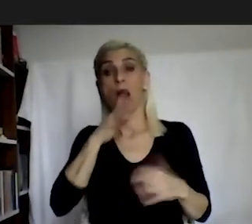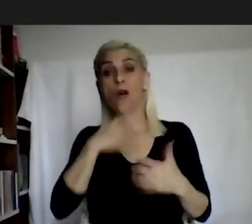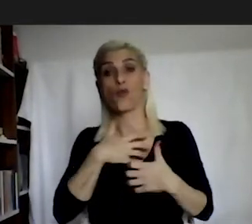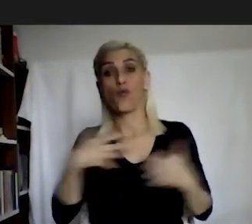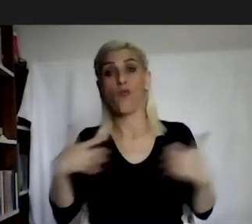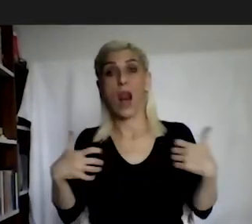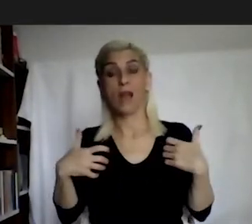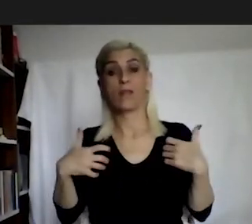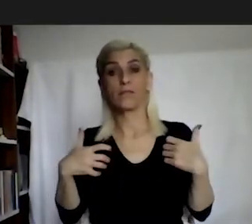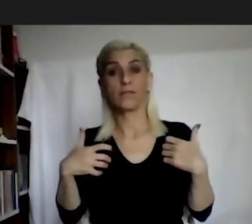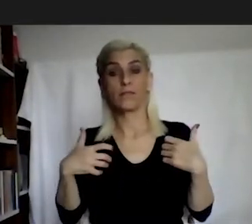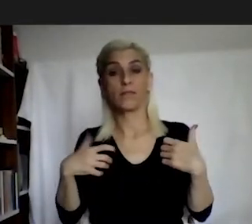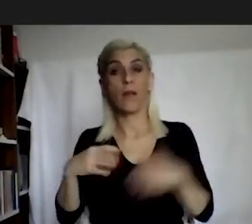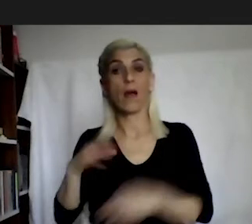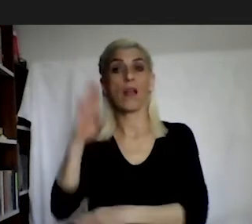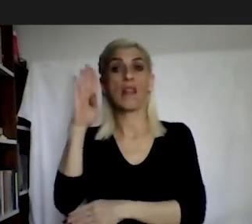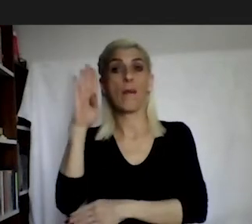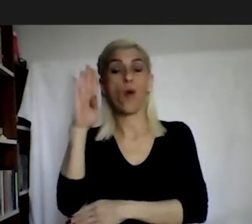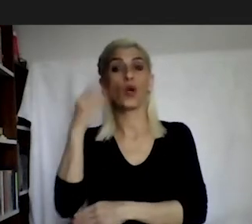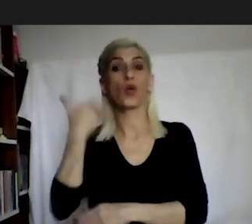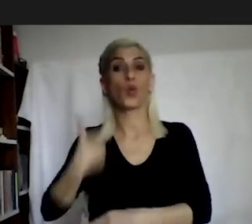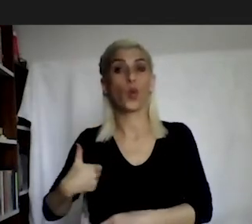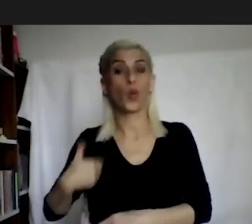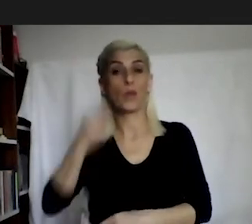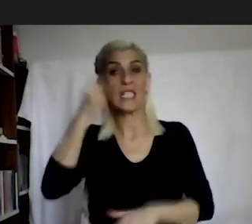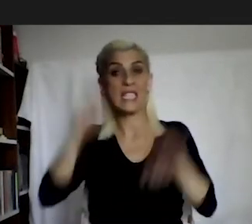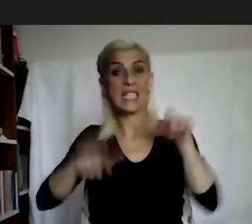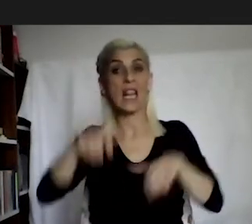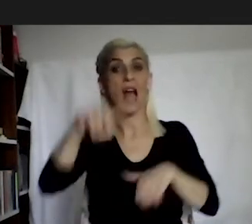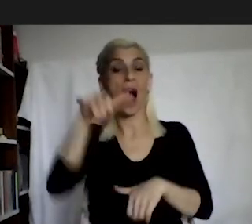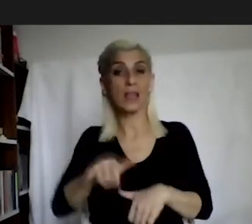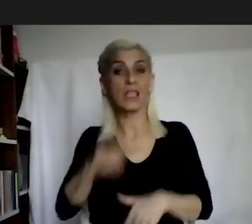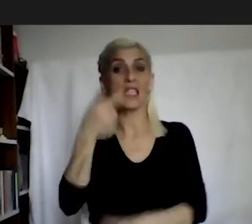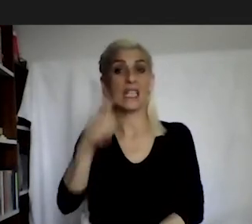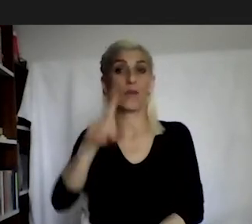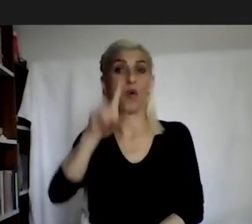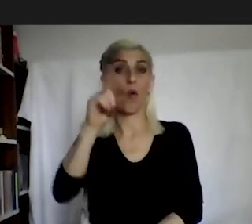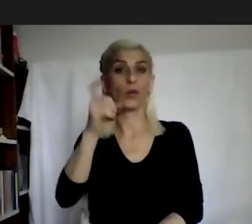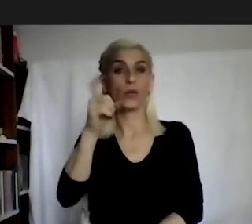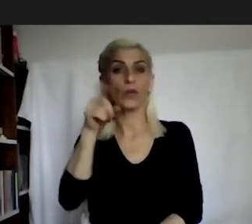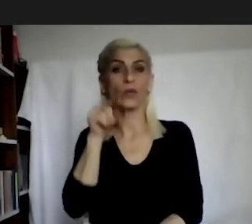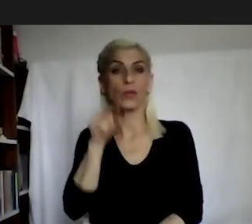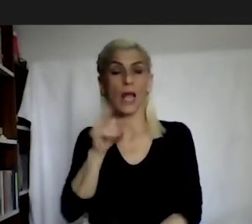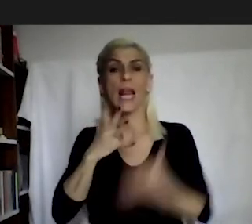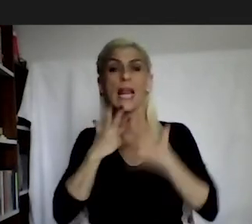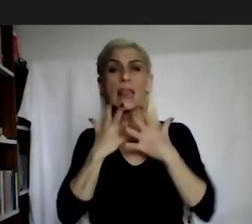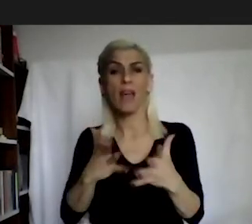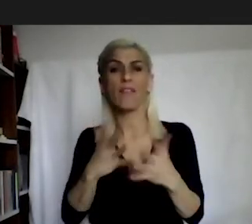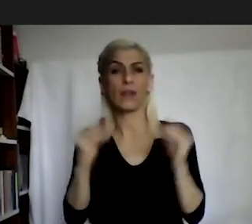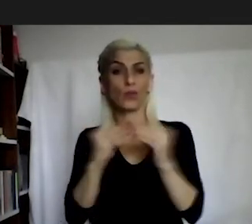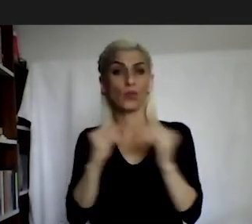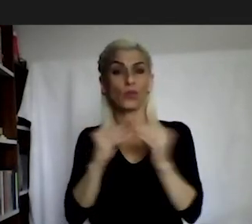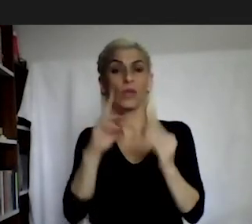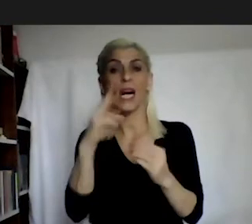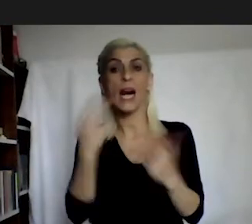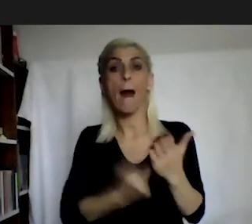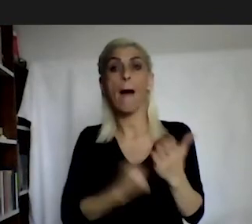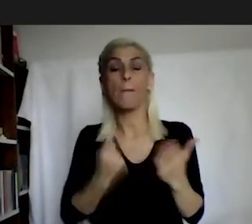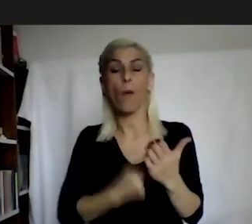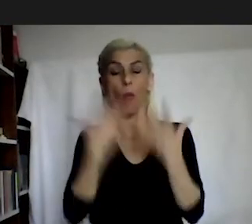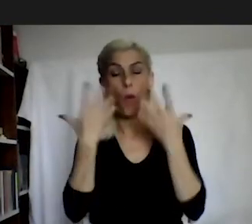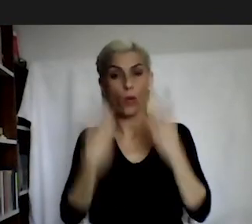democracy and human rights office of European Economic Development Organization. I'd like to refer to their report